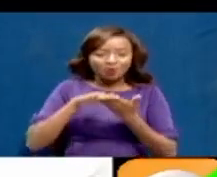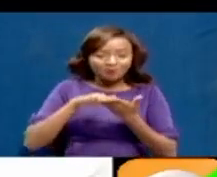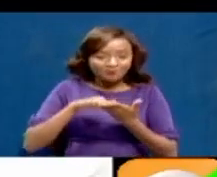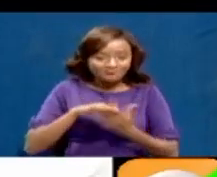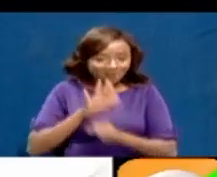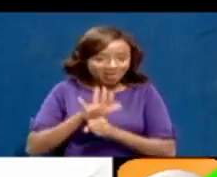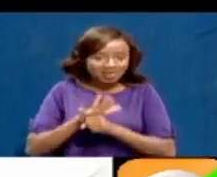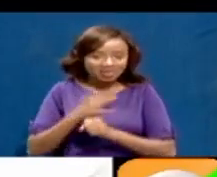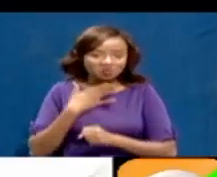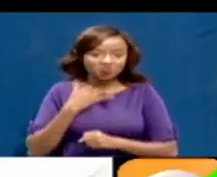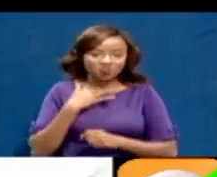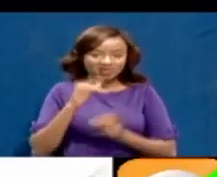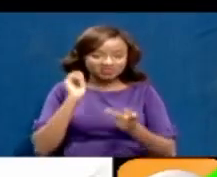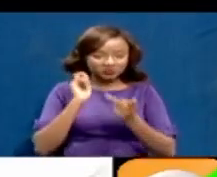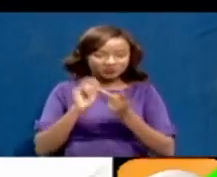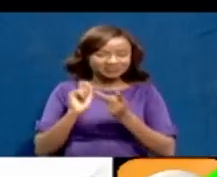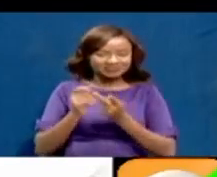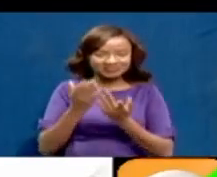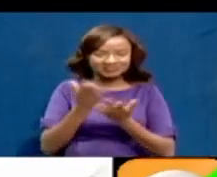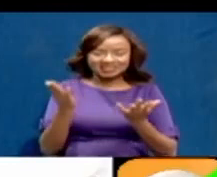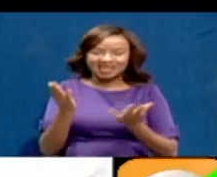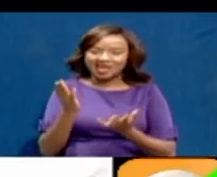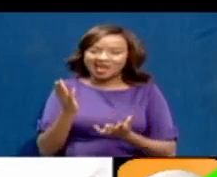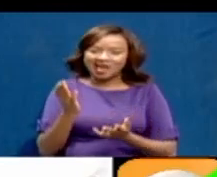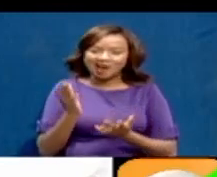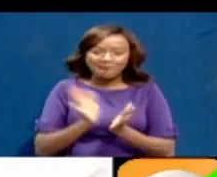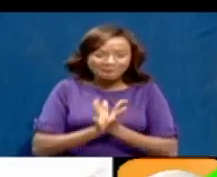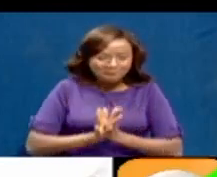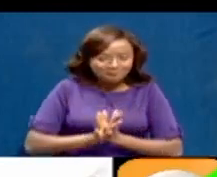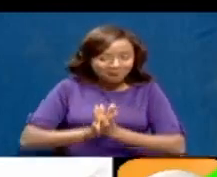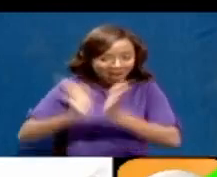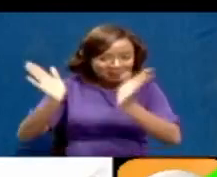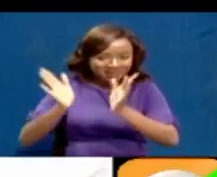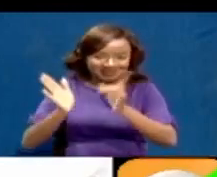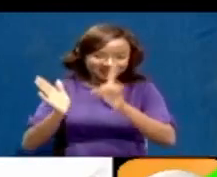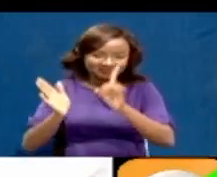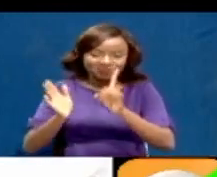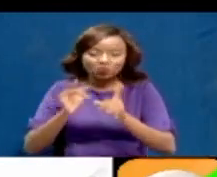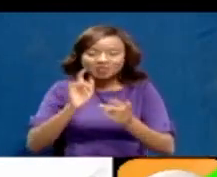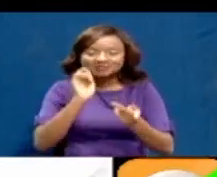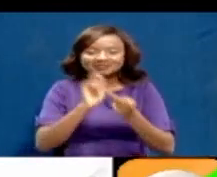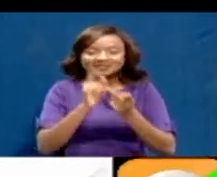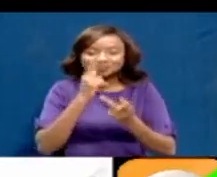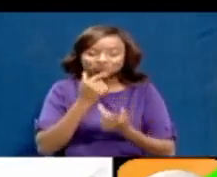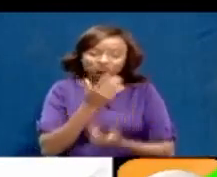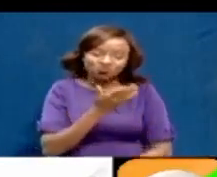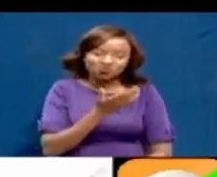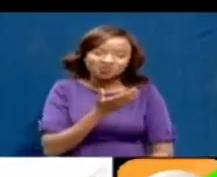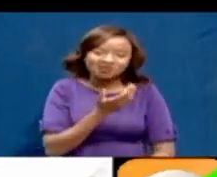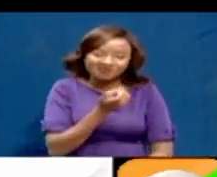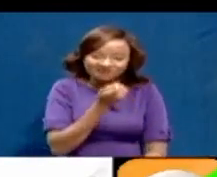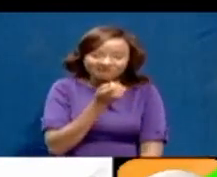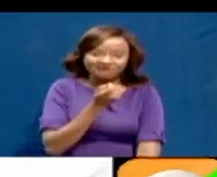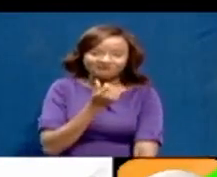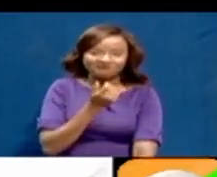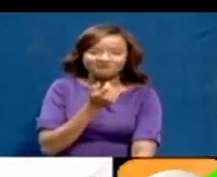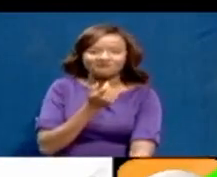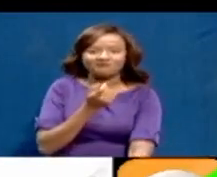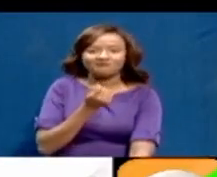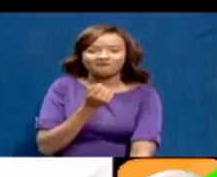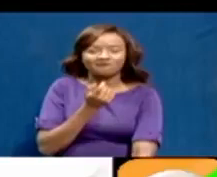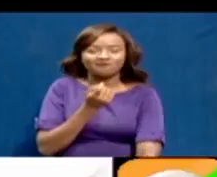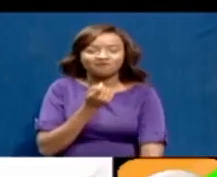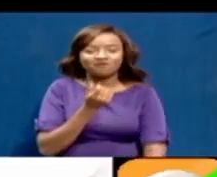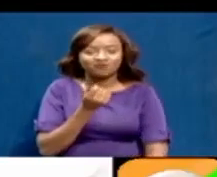owing to the limited number of the swabs and the VTM, the viral transport